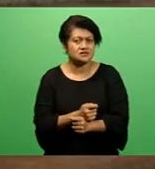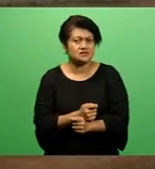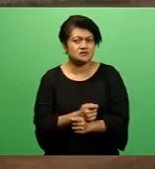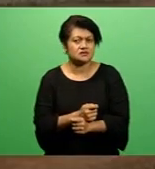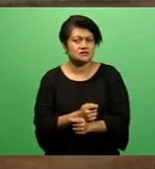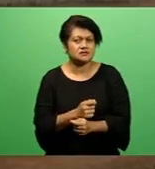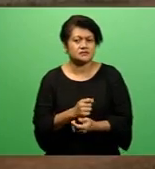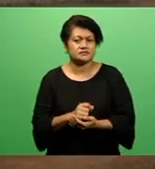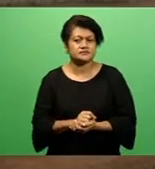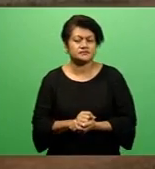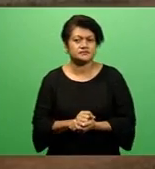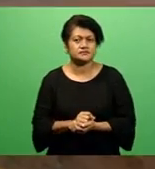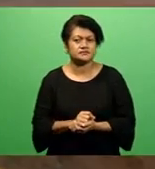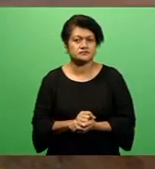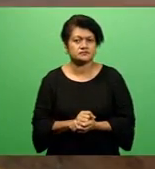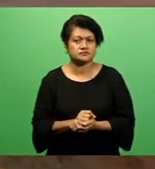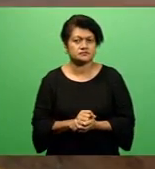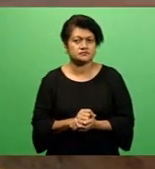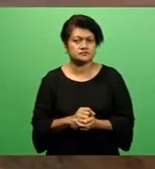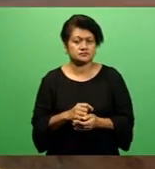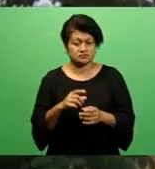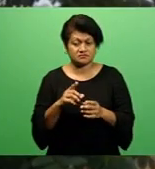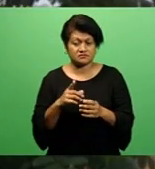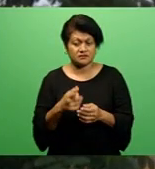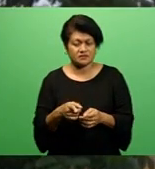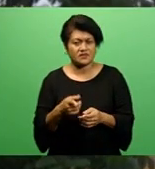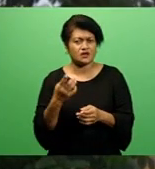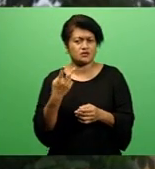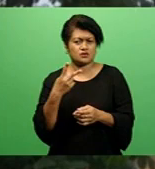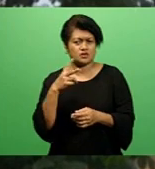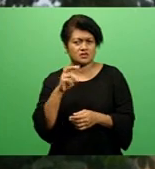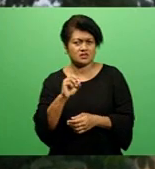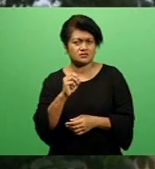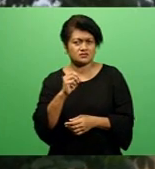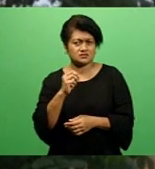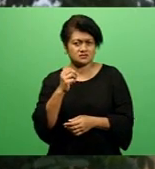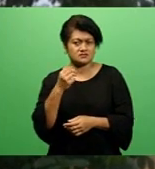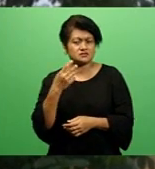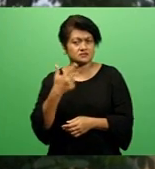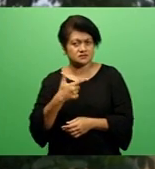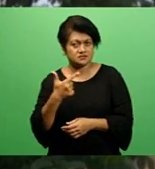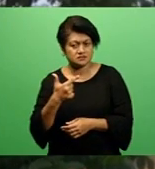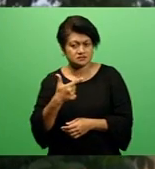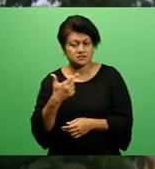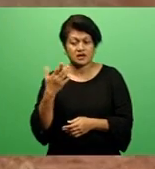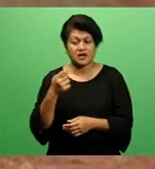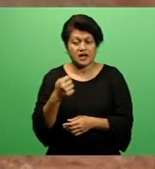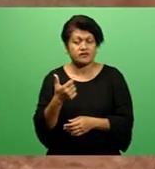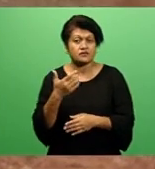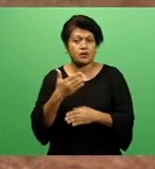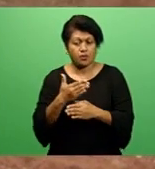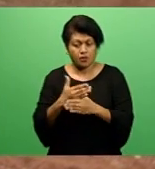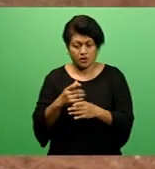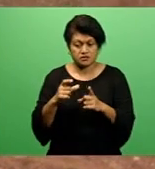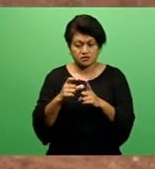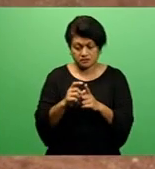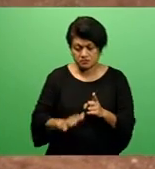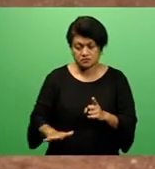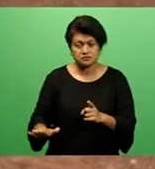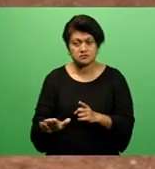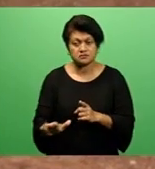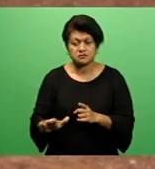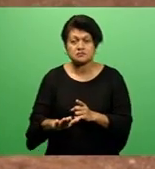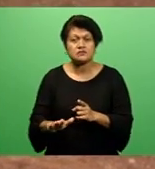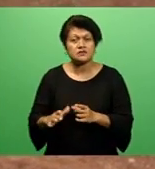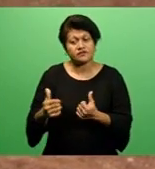After the work on Ndavu Ilevu housing is done, the Ministry will move